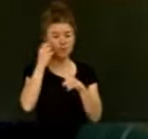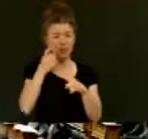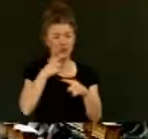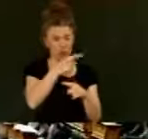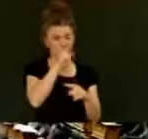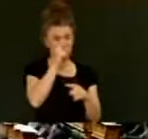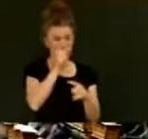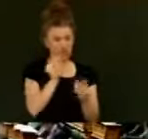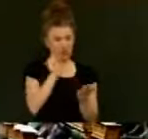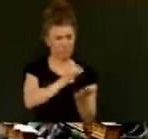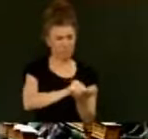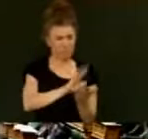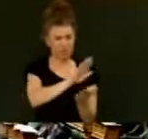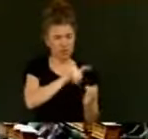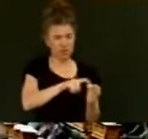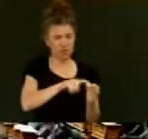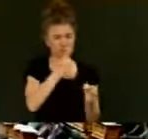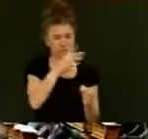that down.